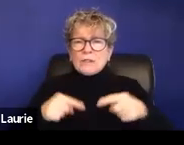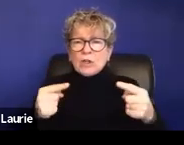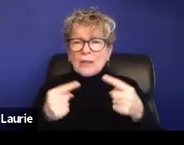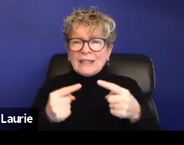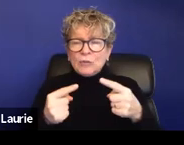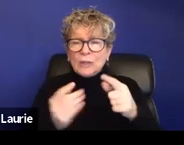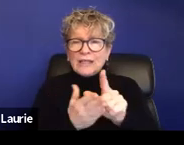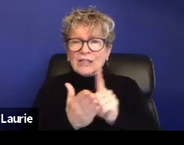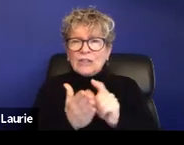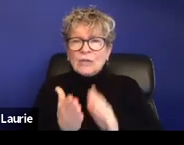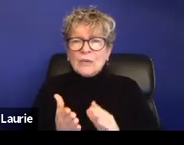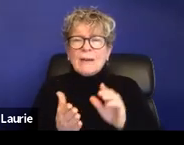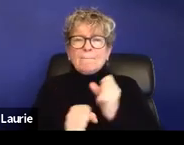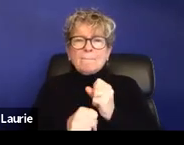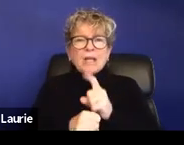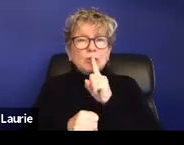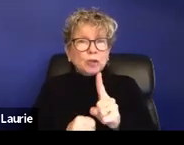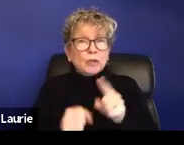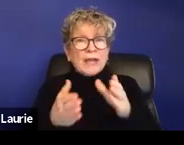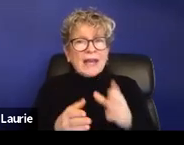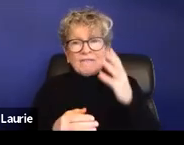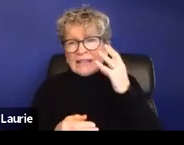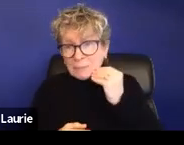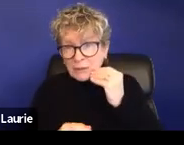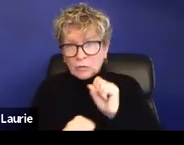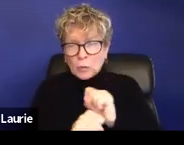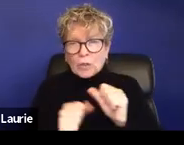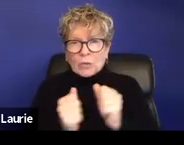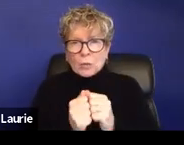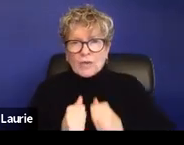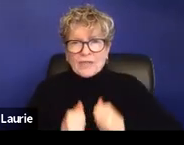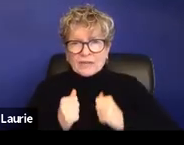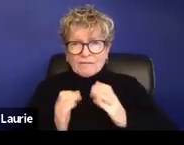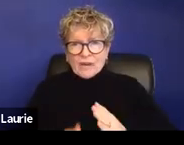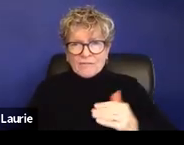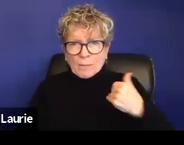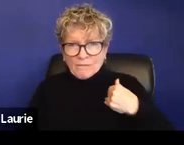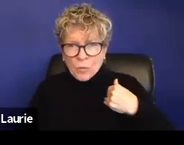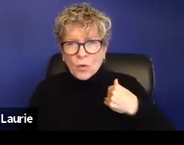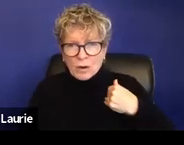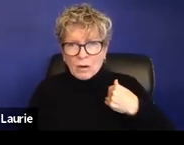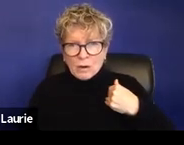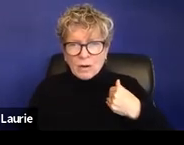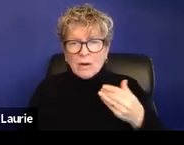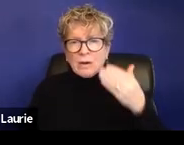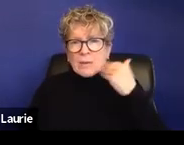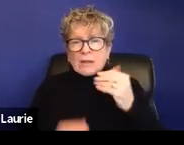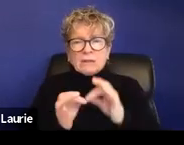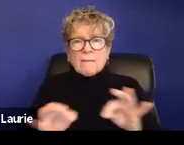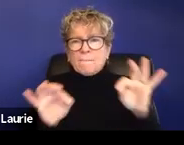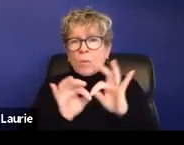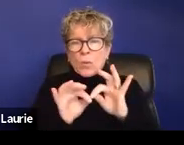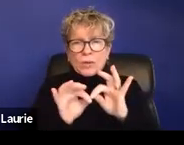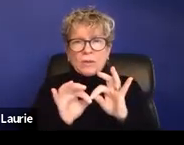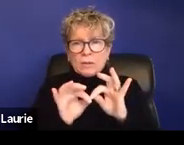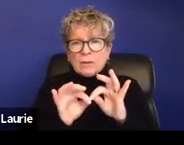who has worked with survivors before because of the unique dynamics of sexual assault. It's really important to work with a personal injury